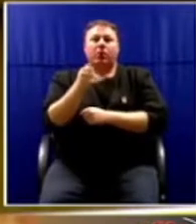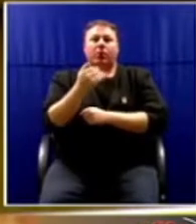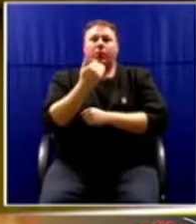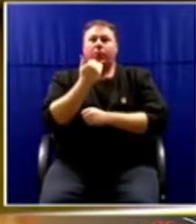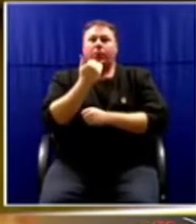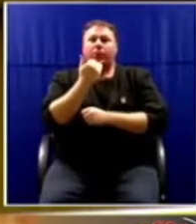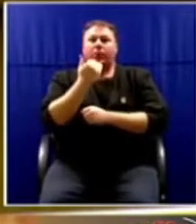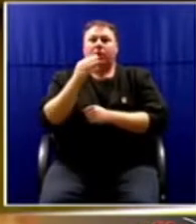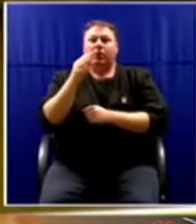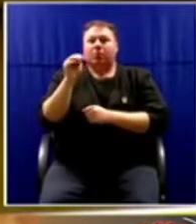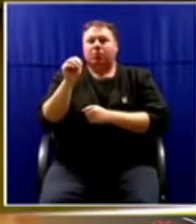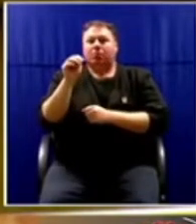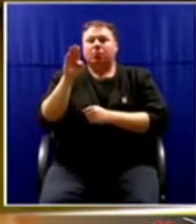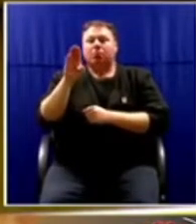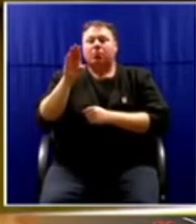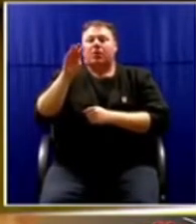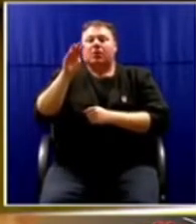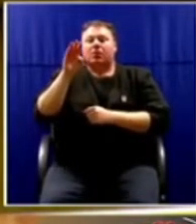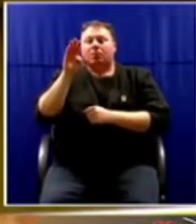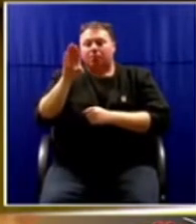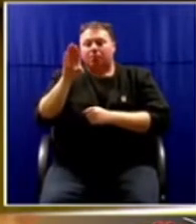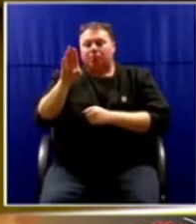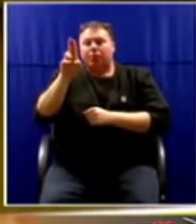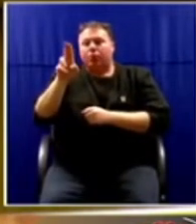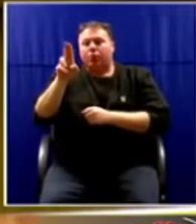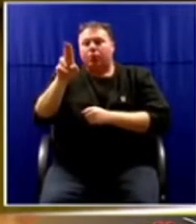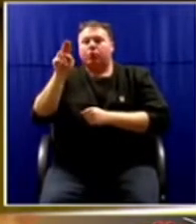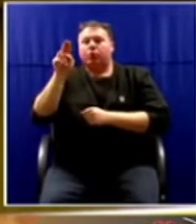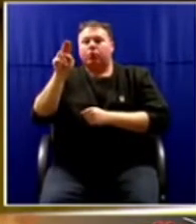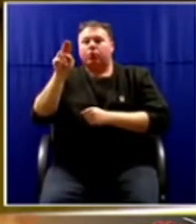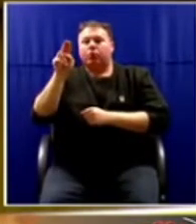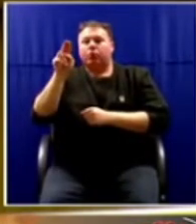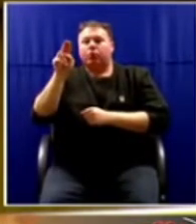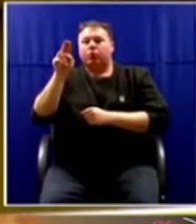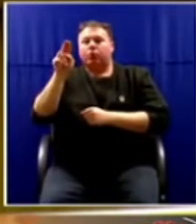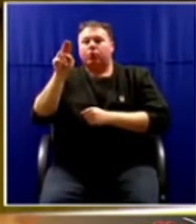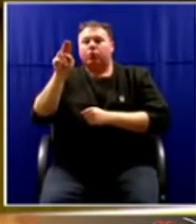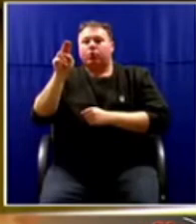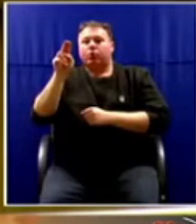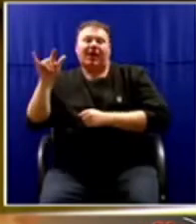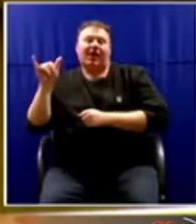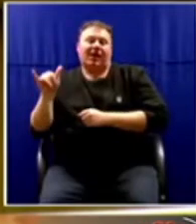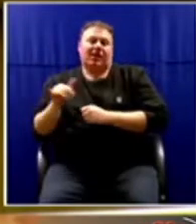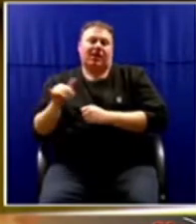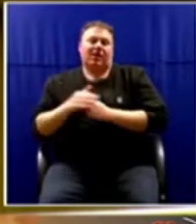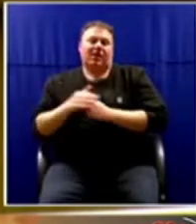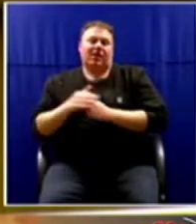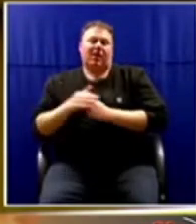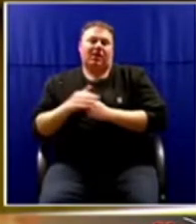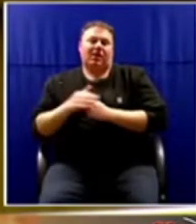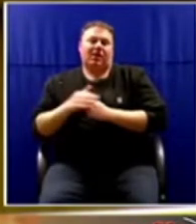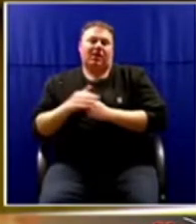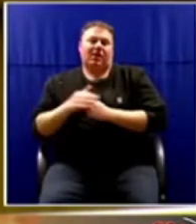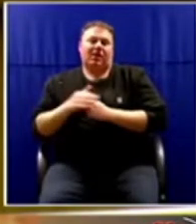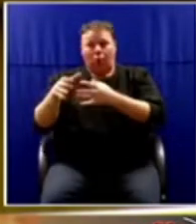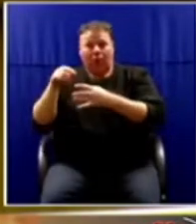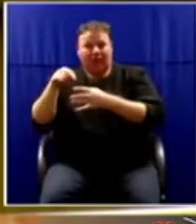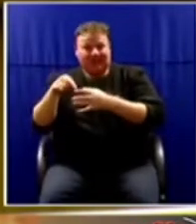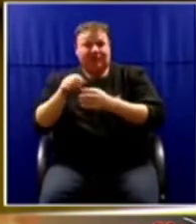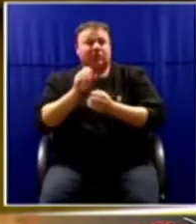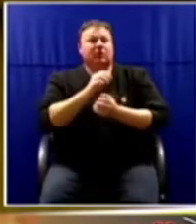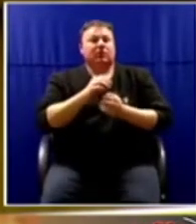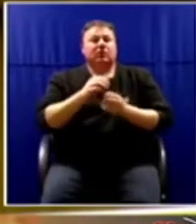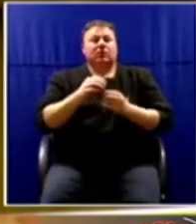Uyenene. The foundation had sent out postcards across the country for women and girls